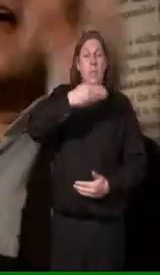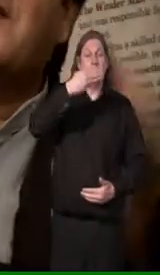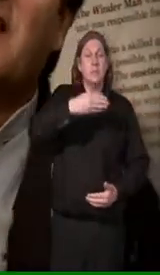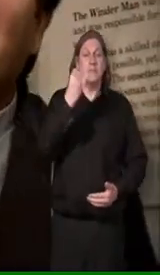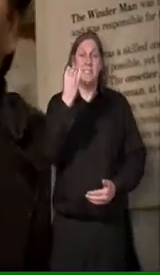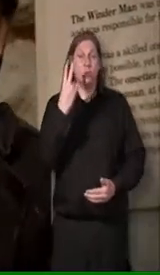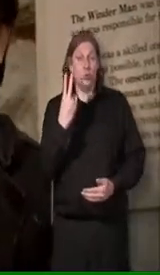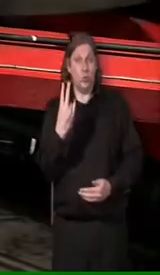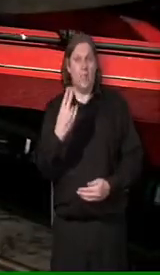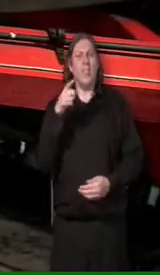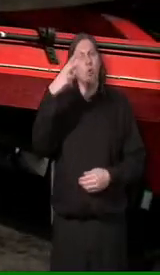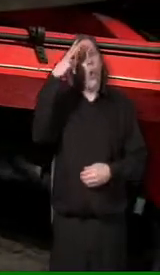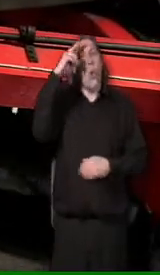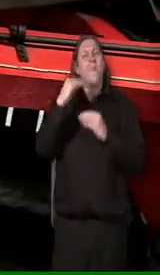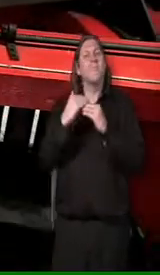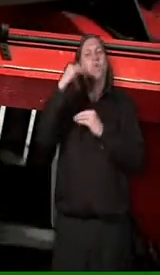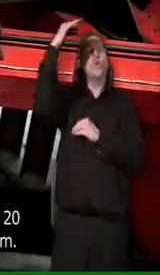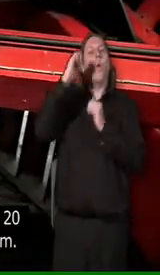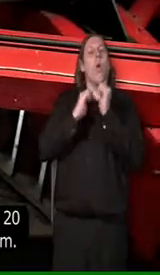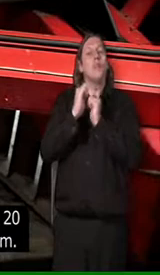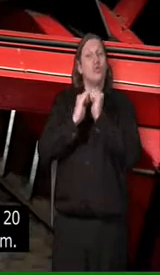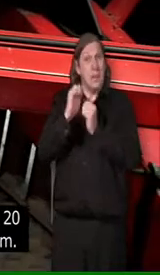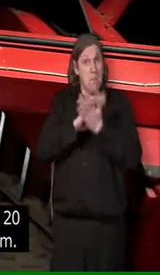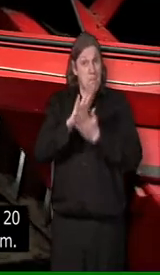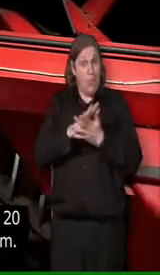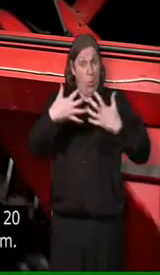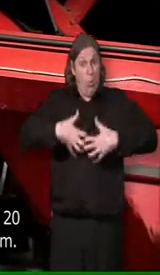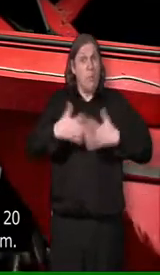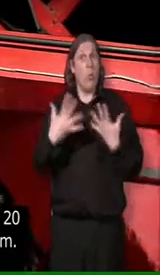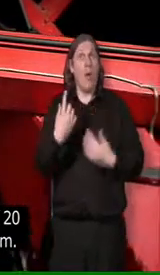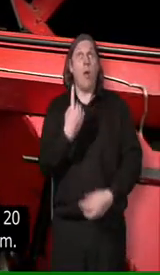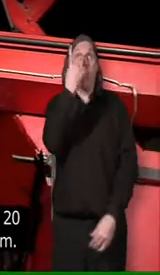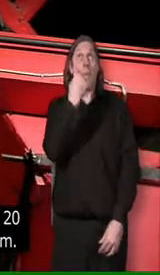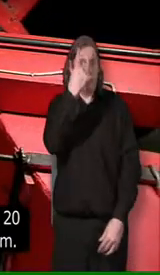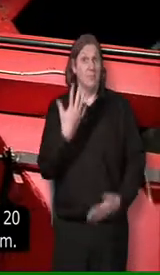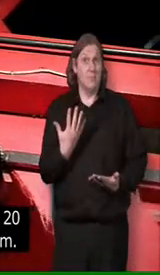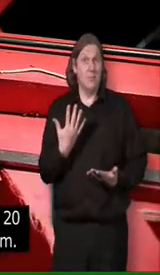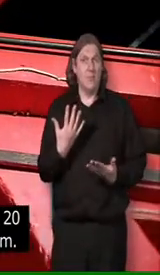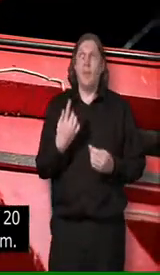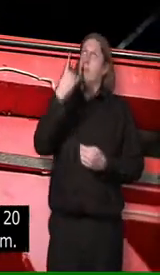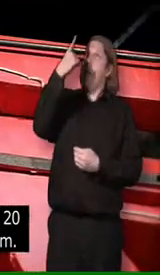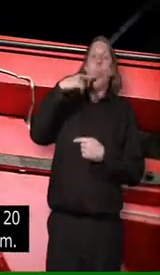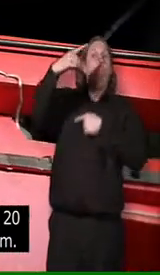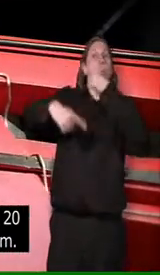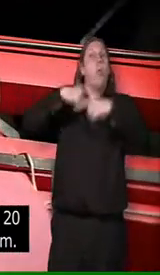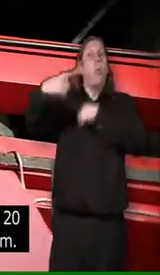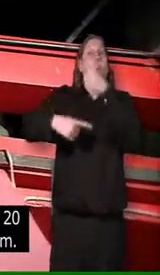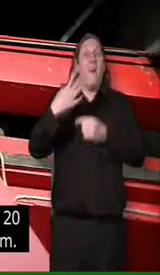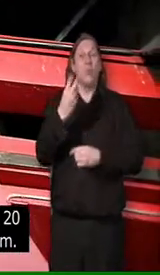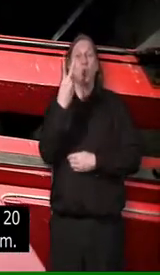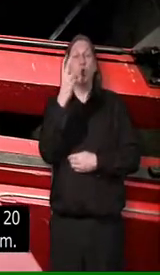all the heavy gears right above your head. The flywheel up there is 20 foot across and weighs 20 tons